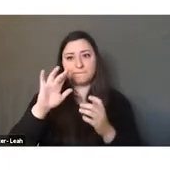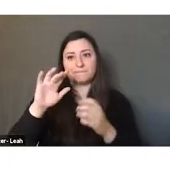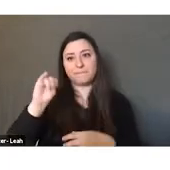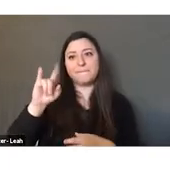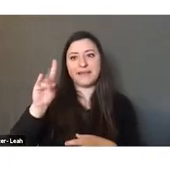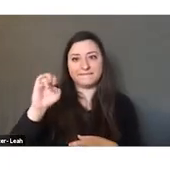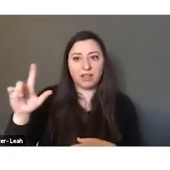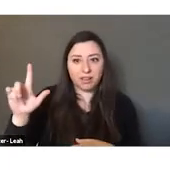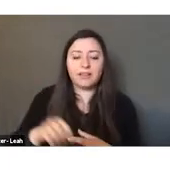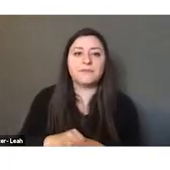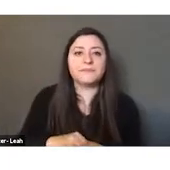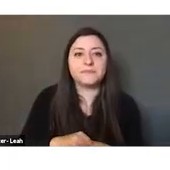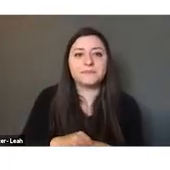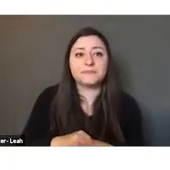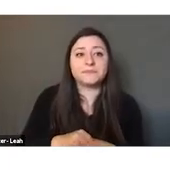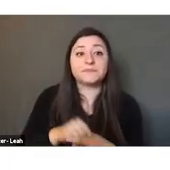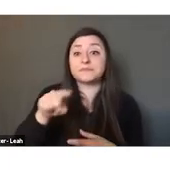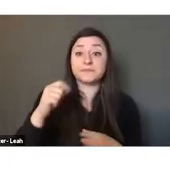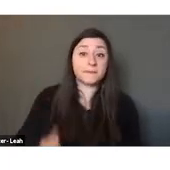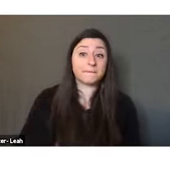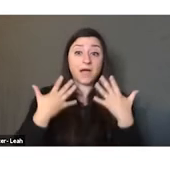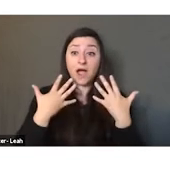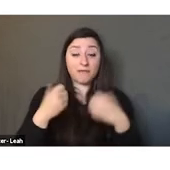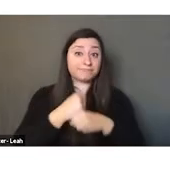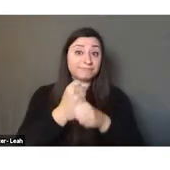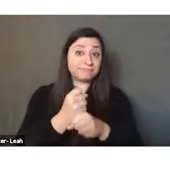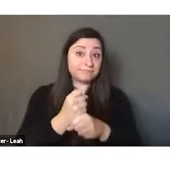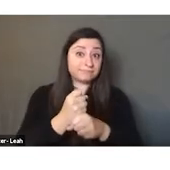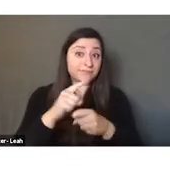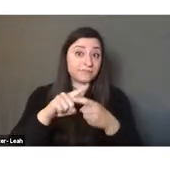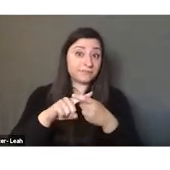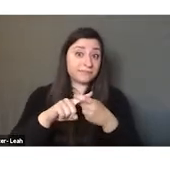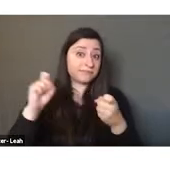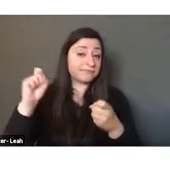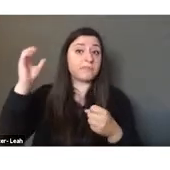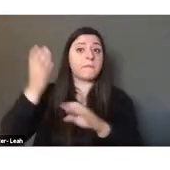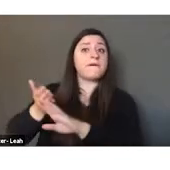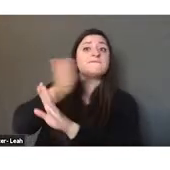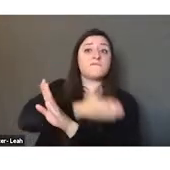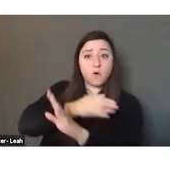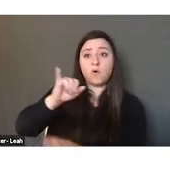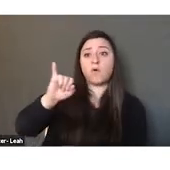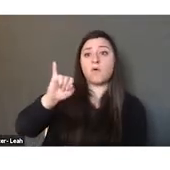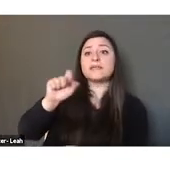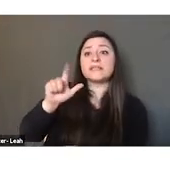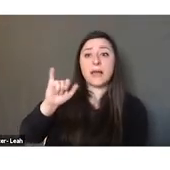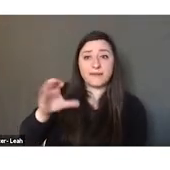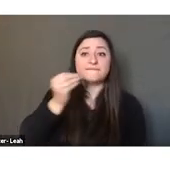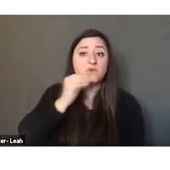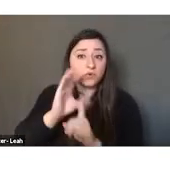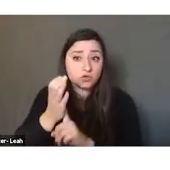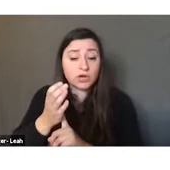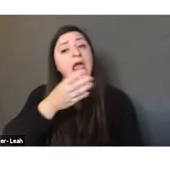is inspired by pre-Islamic food culture and the